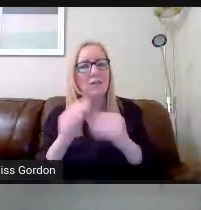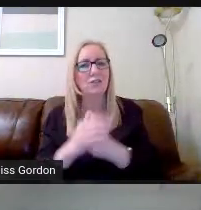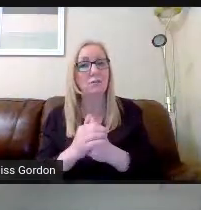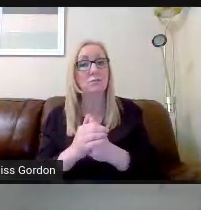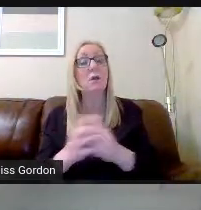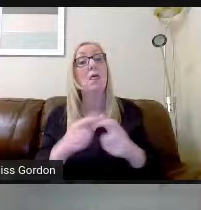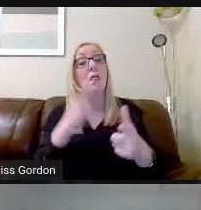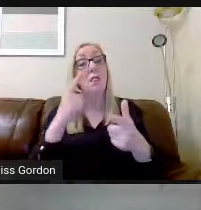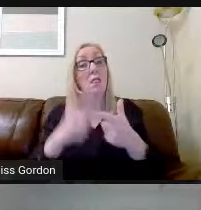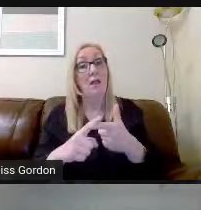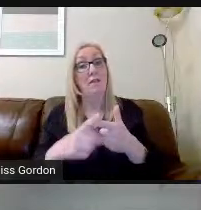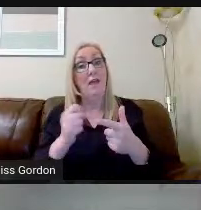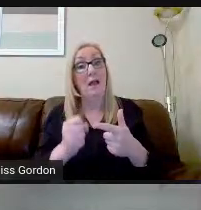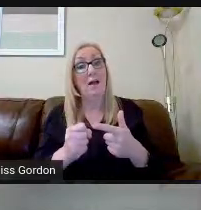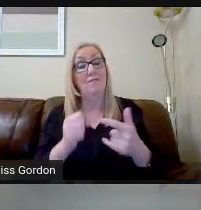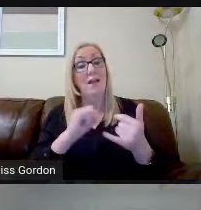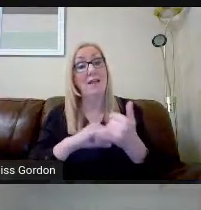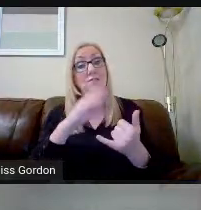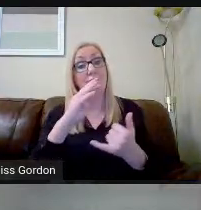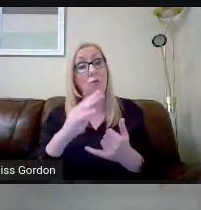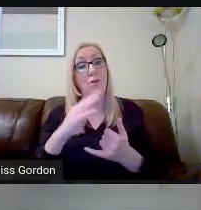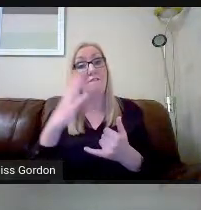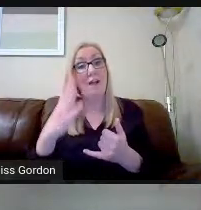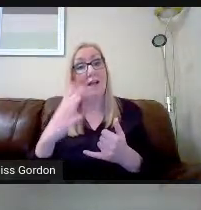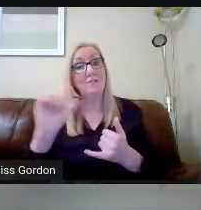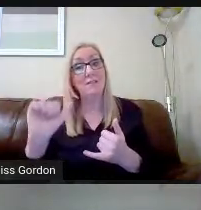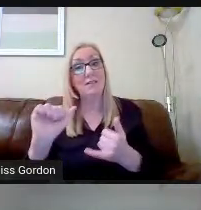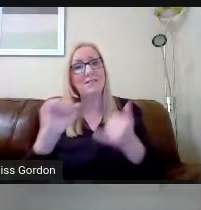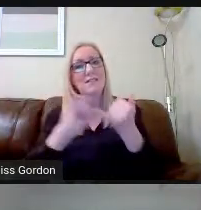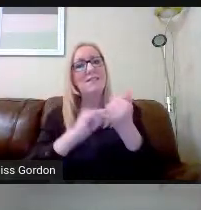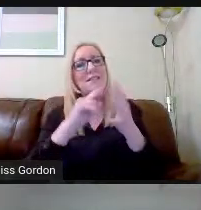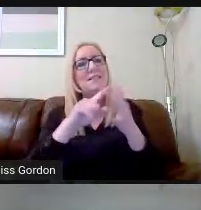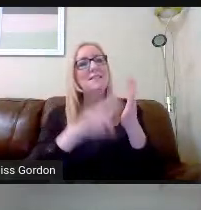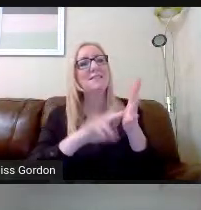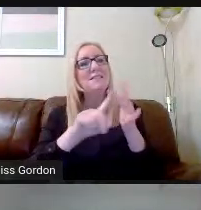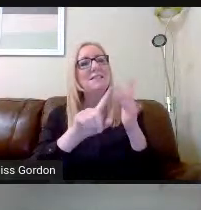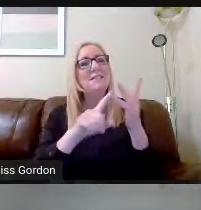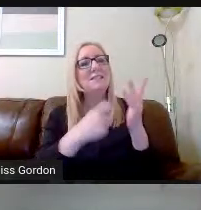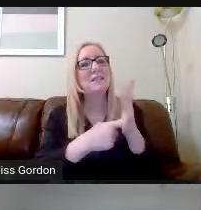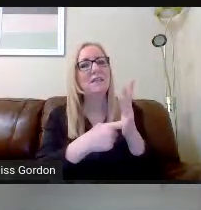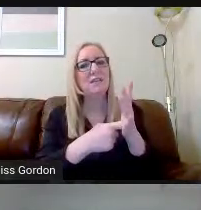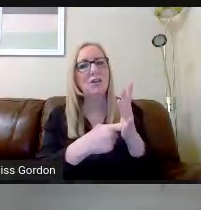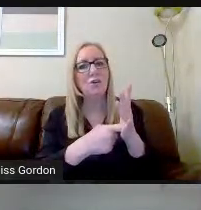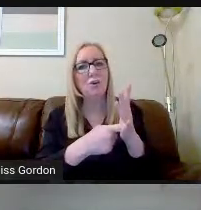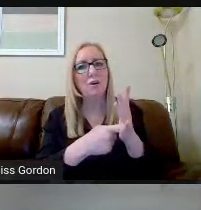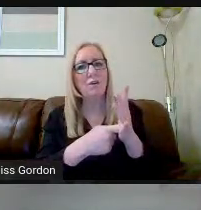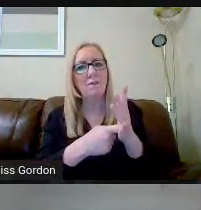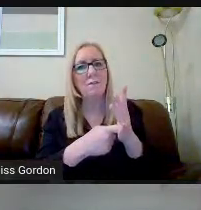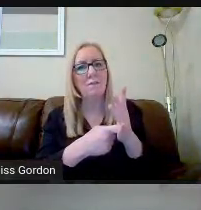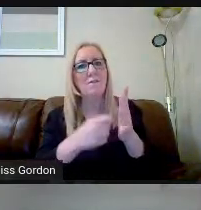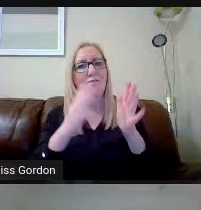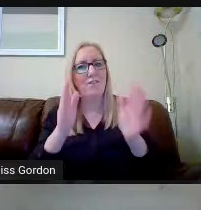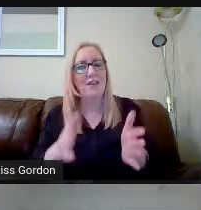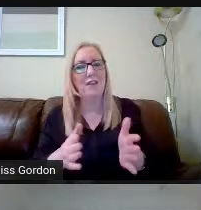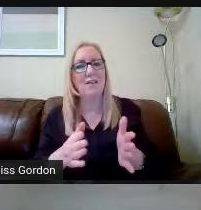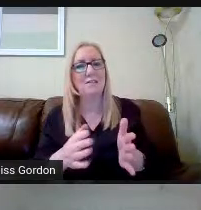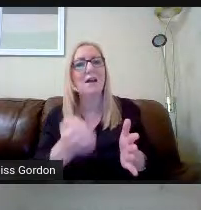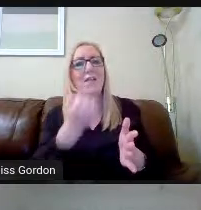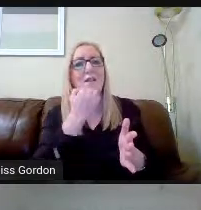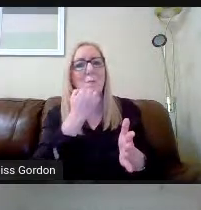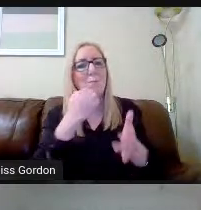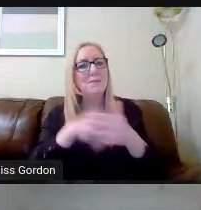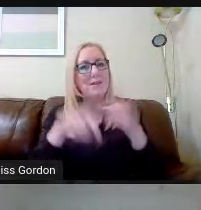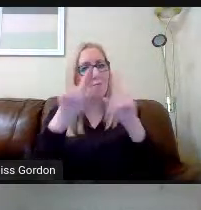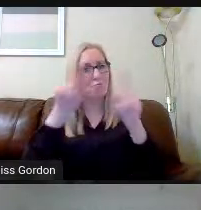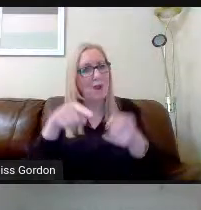of fourth year, fifth year, and sixth year. The numbers in the brackets there indicate the subjects, the